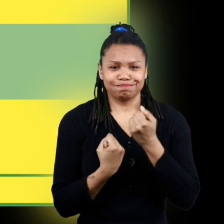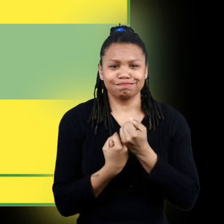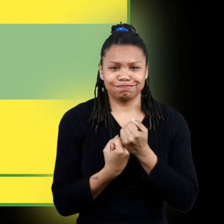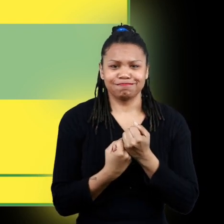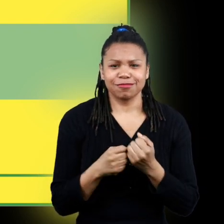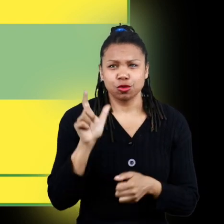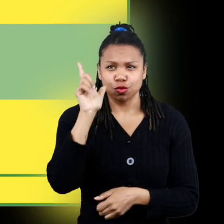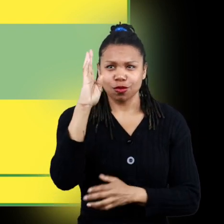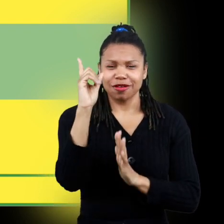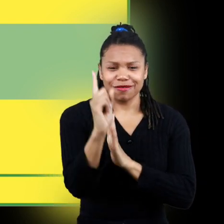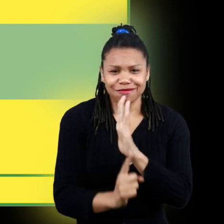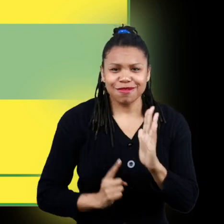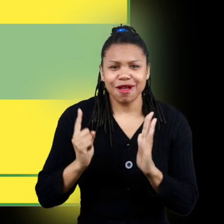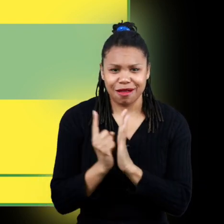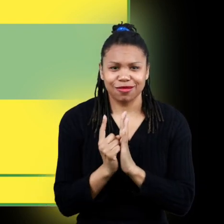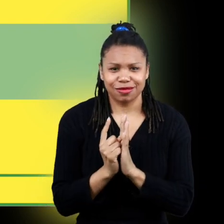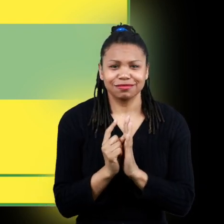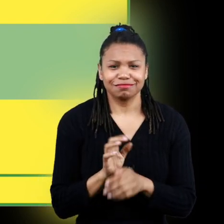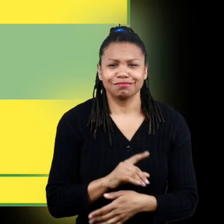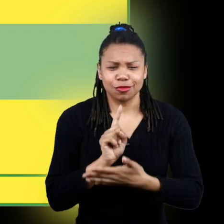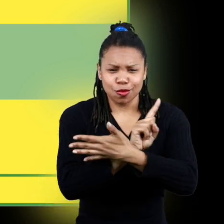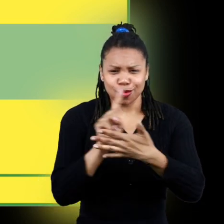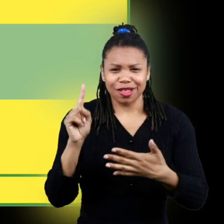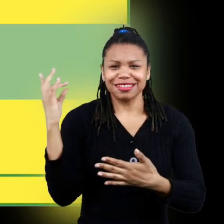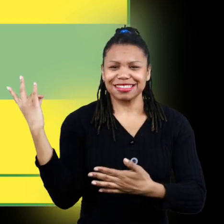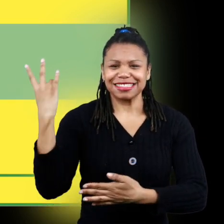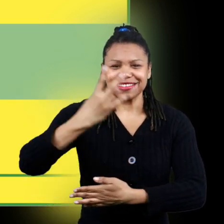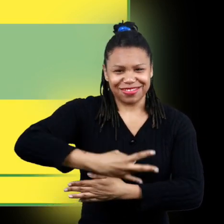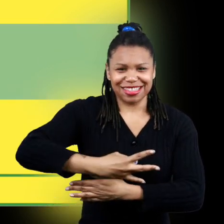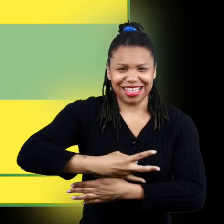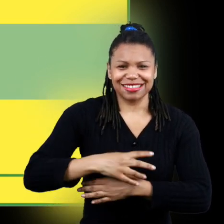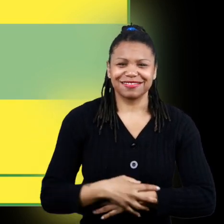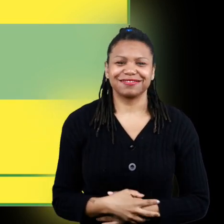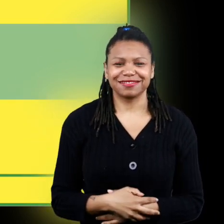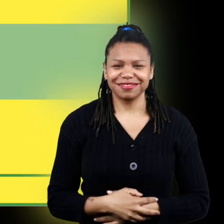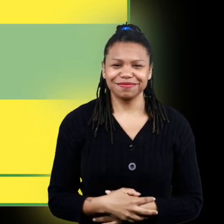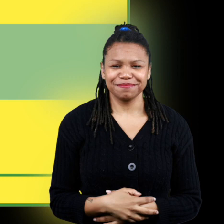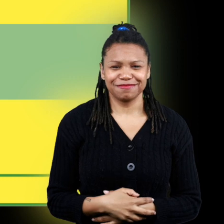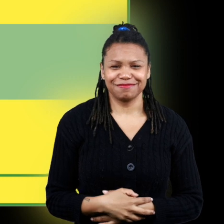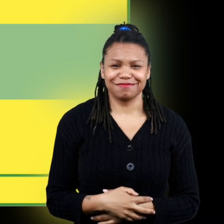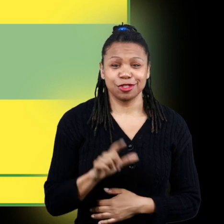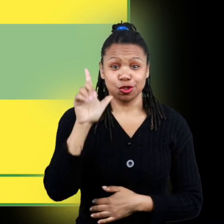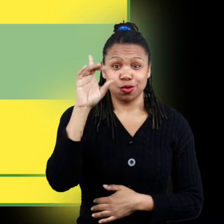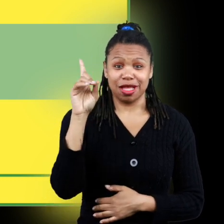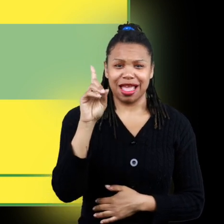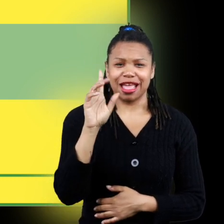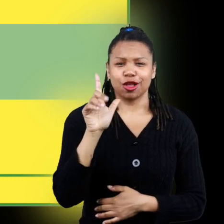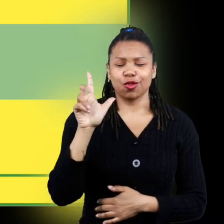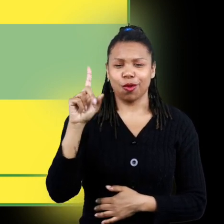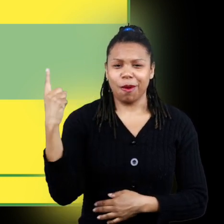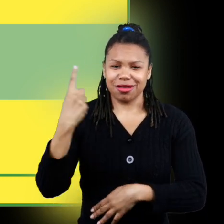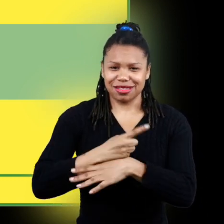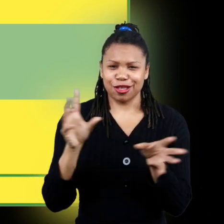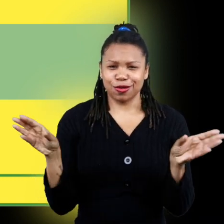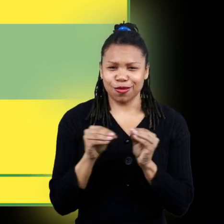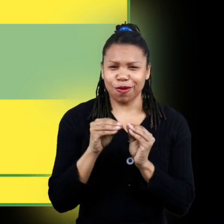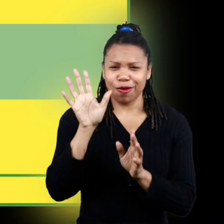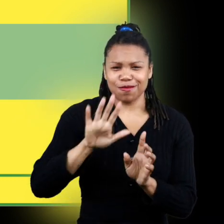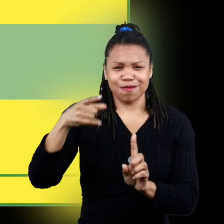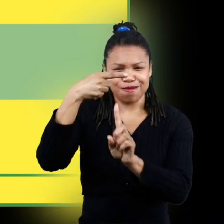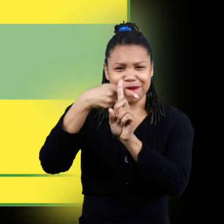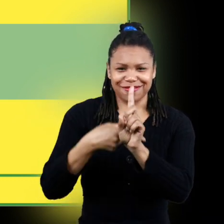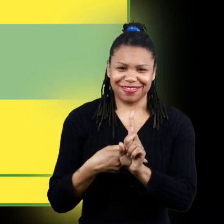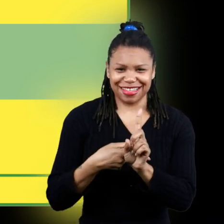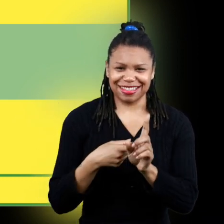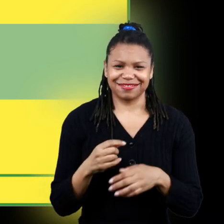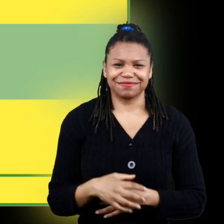one day equals 24 hours one week equals seven days one month is 28 to